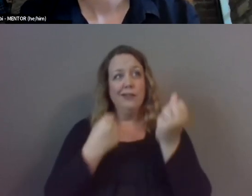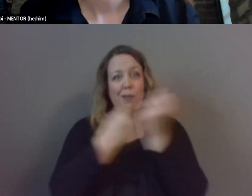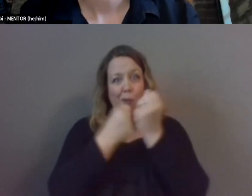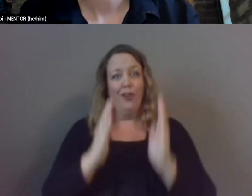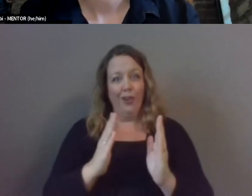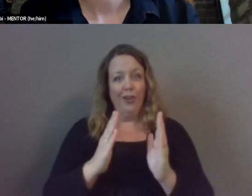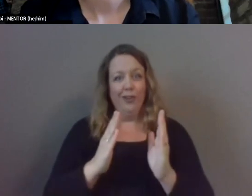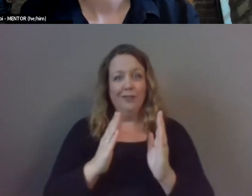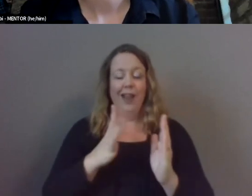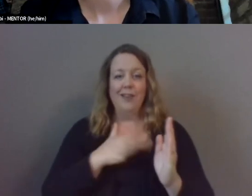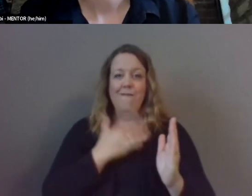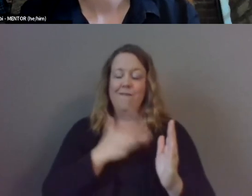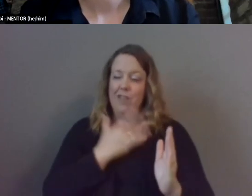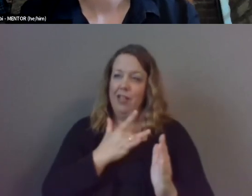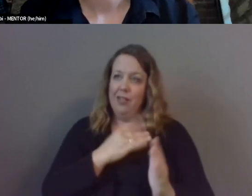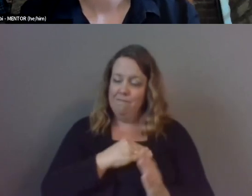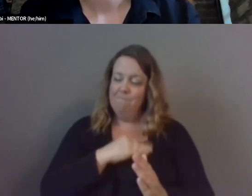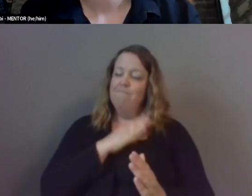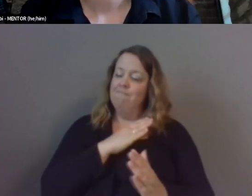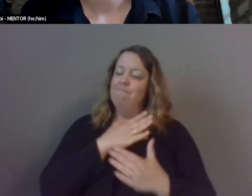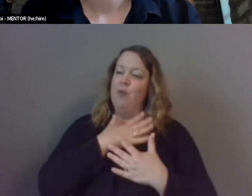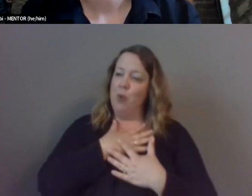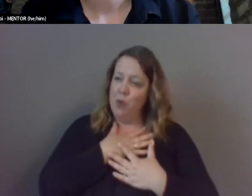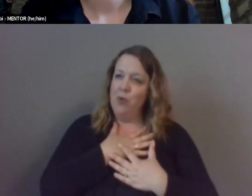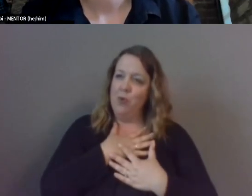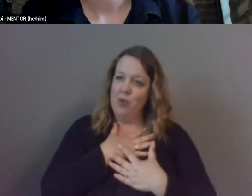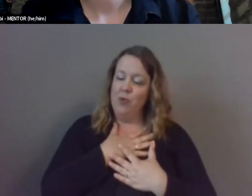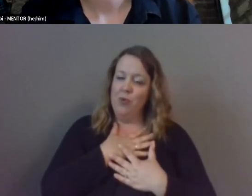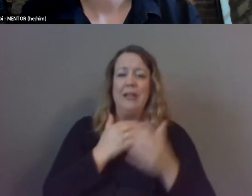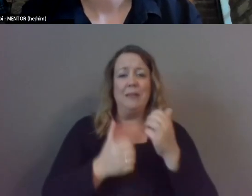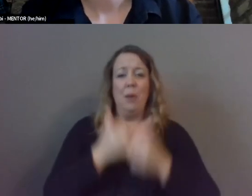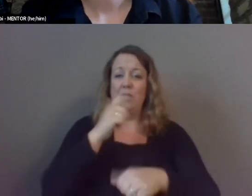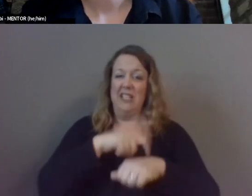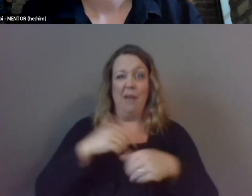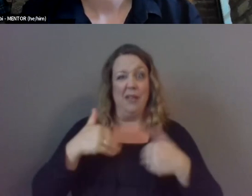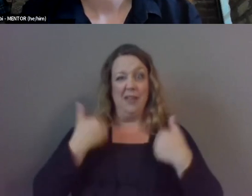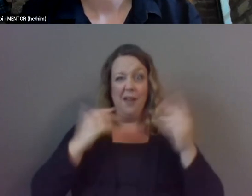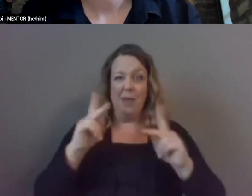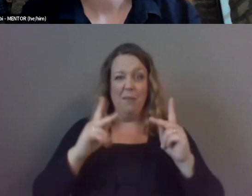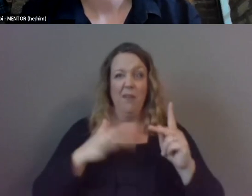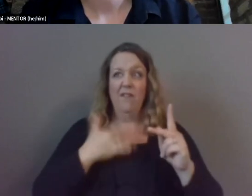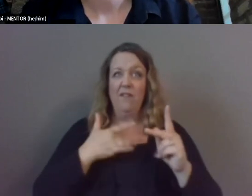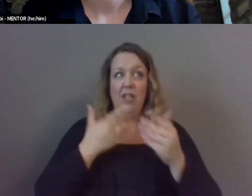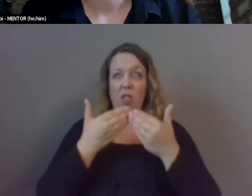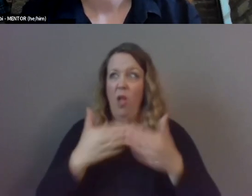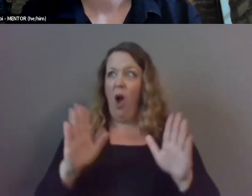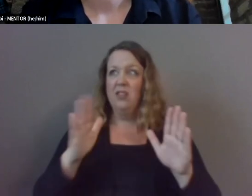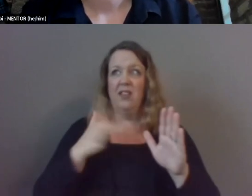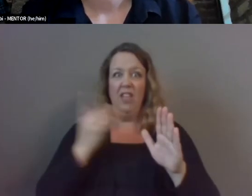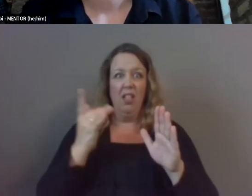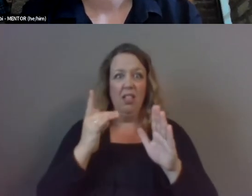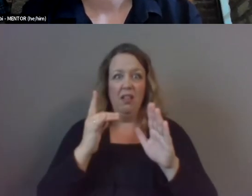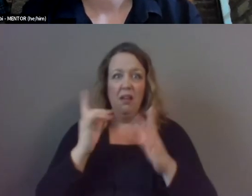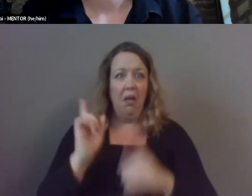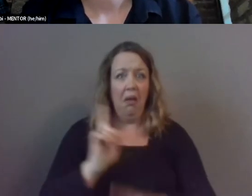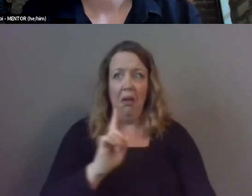because a lot of times the majority of times um people young people that are just feel lost uh or in